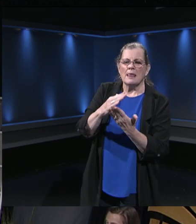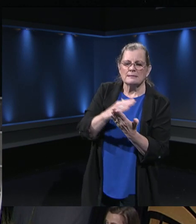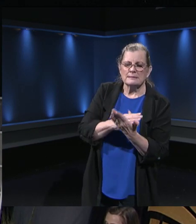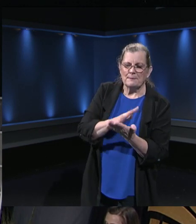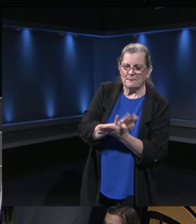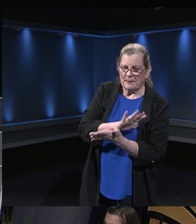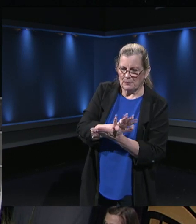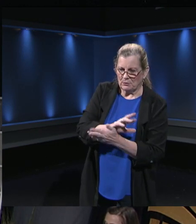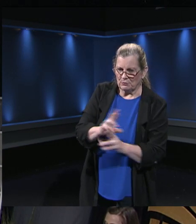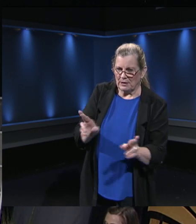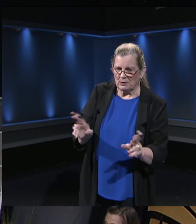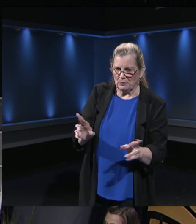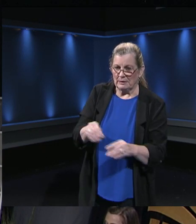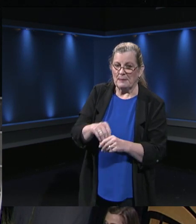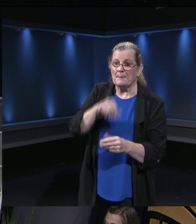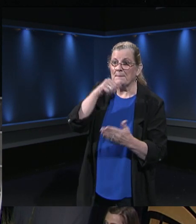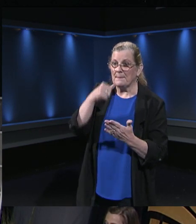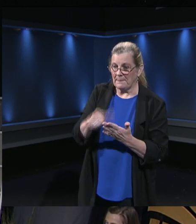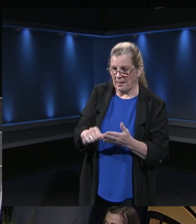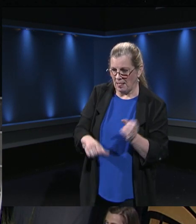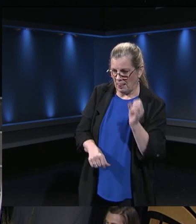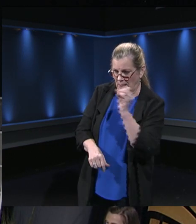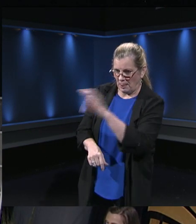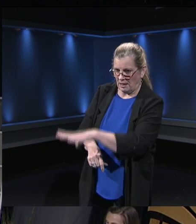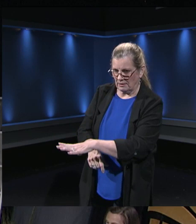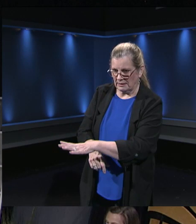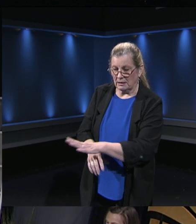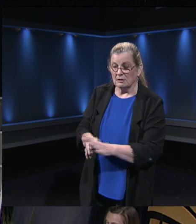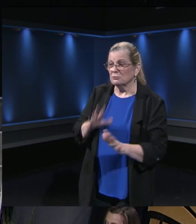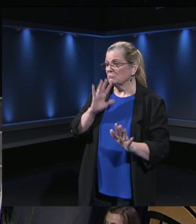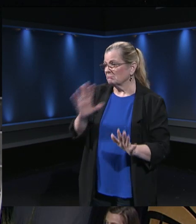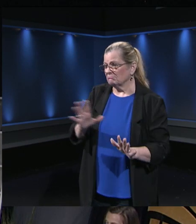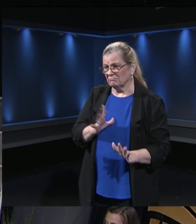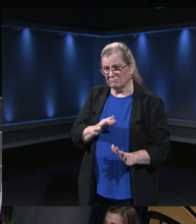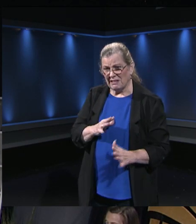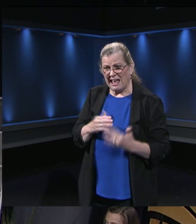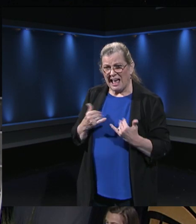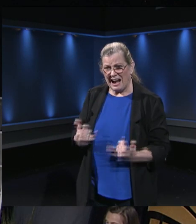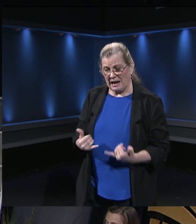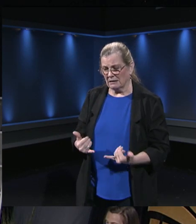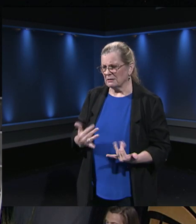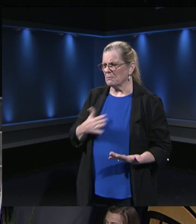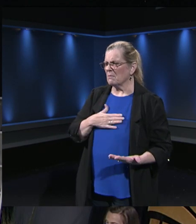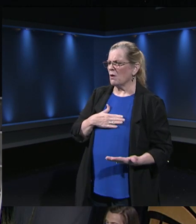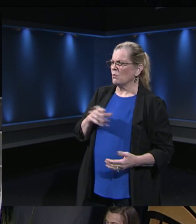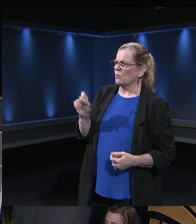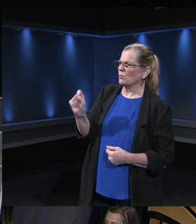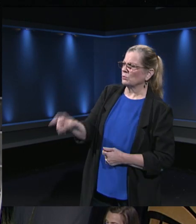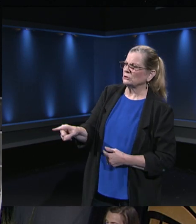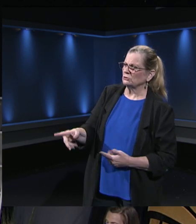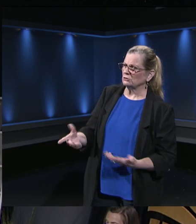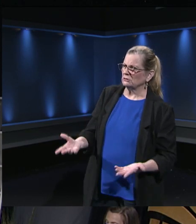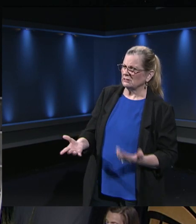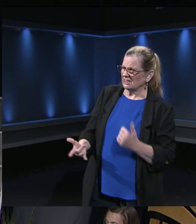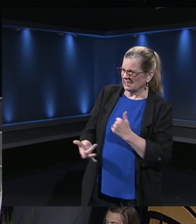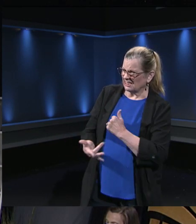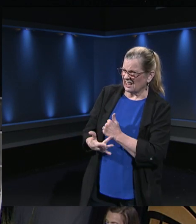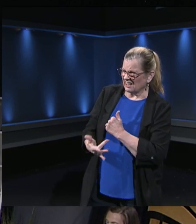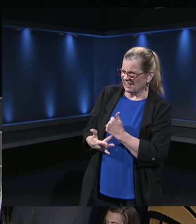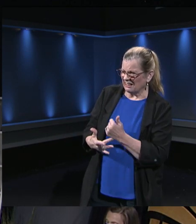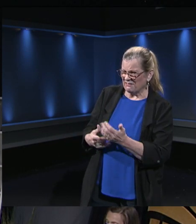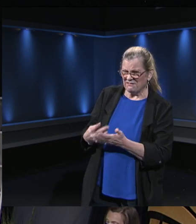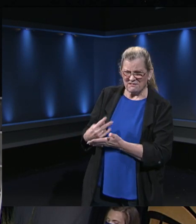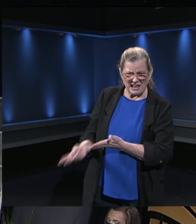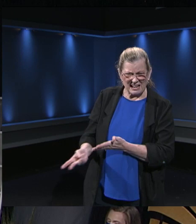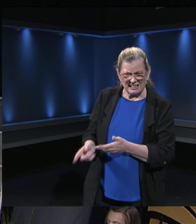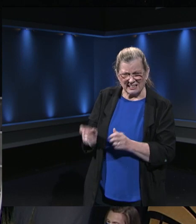and they were really great. Now, my question is, if the technology doesn't work, do we get any of